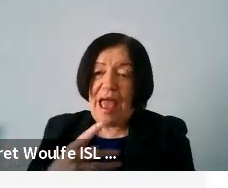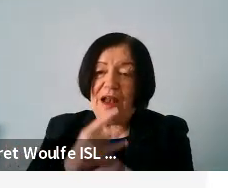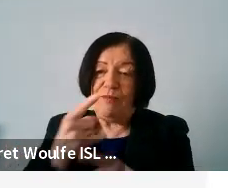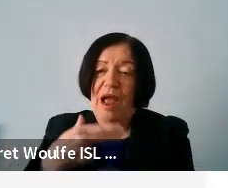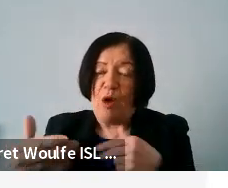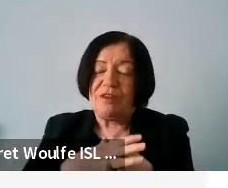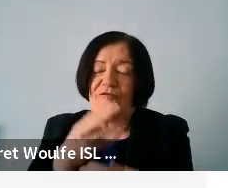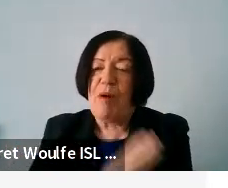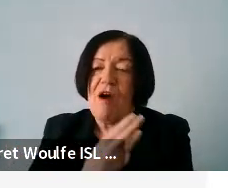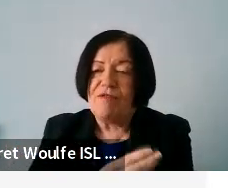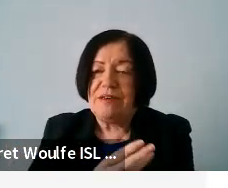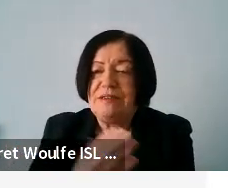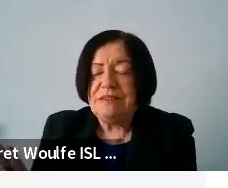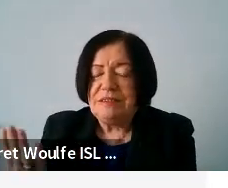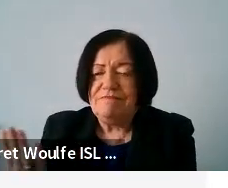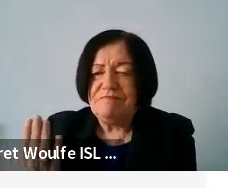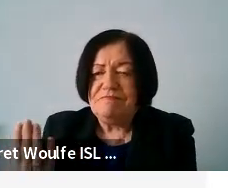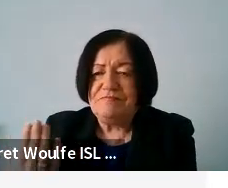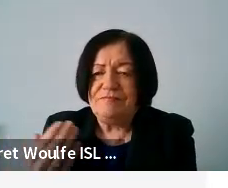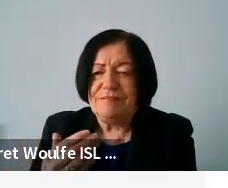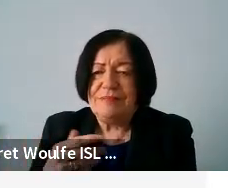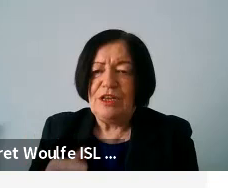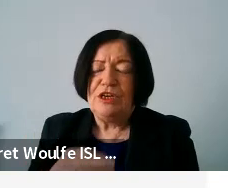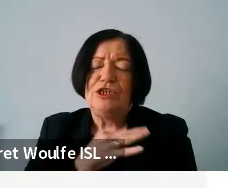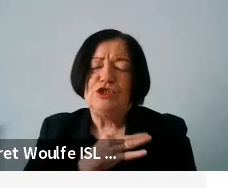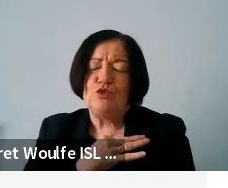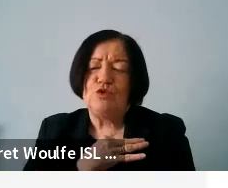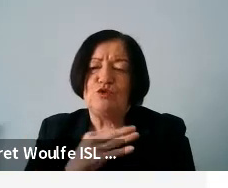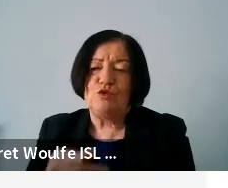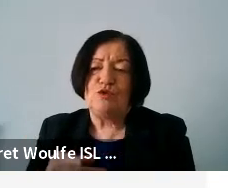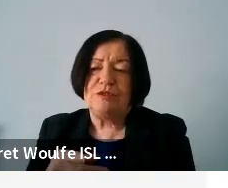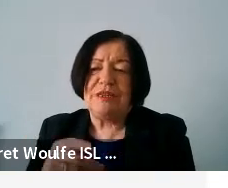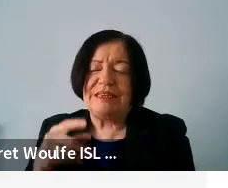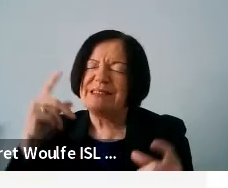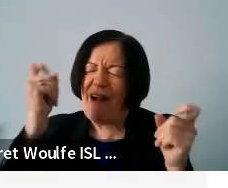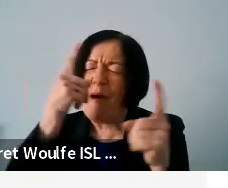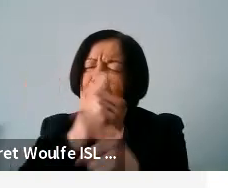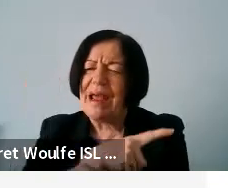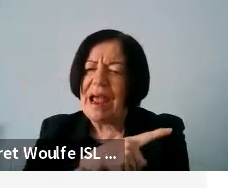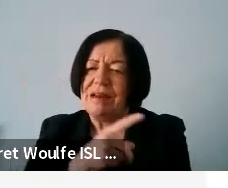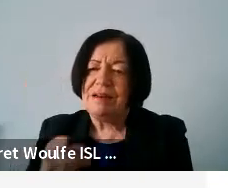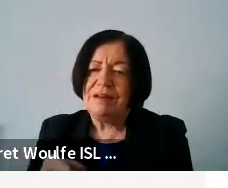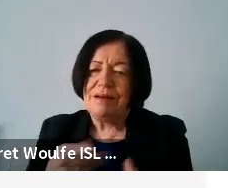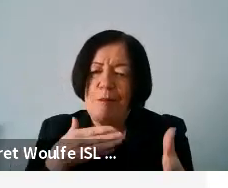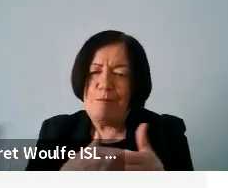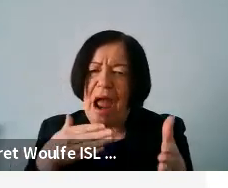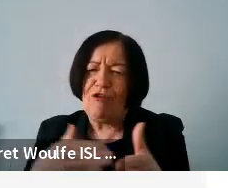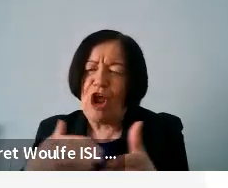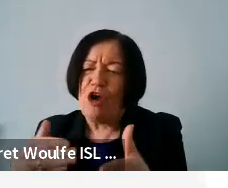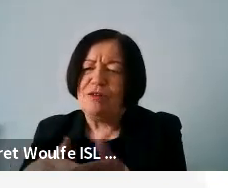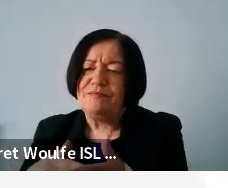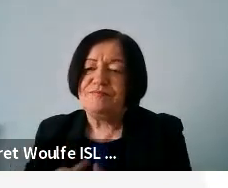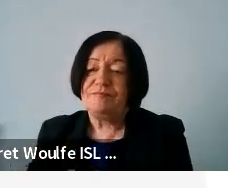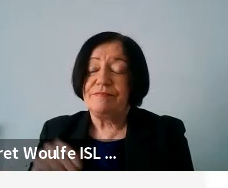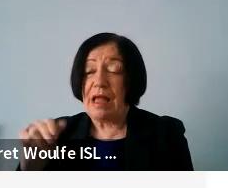poverty sometimes. it is quite a complicated obstacle. Yeah.